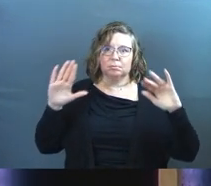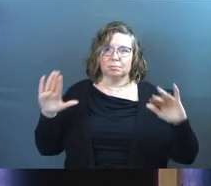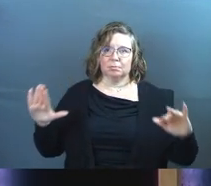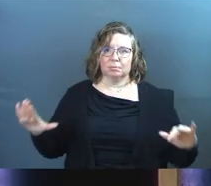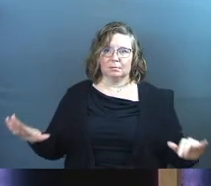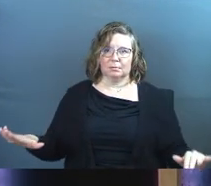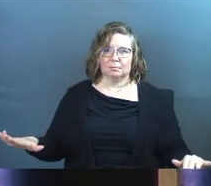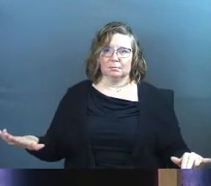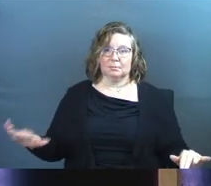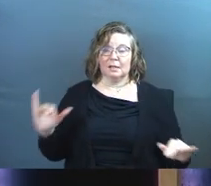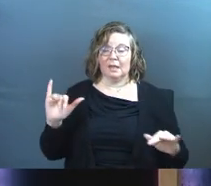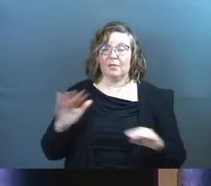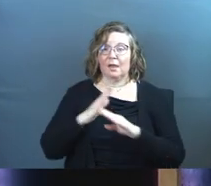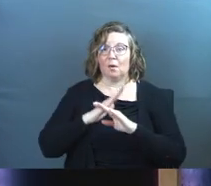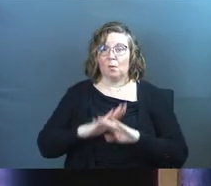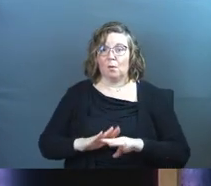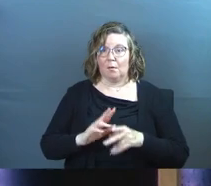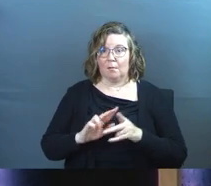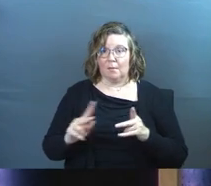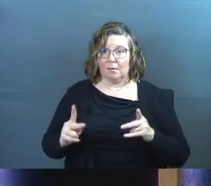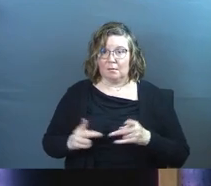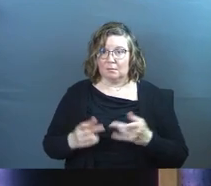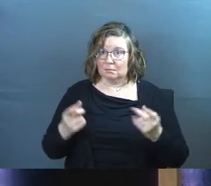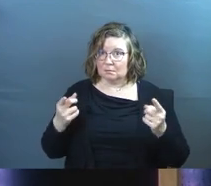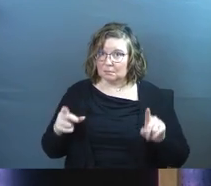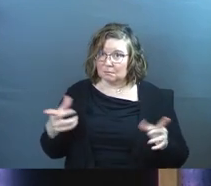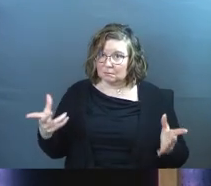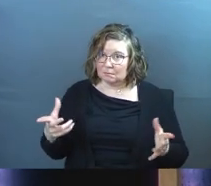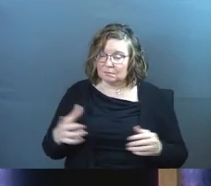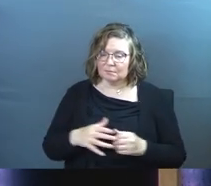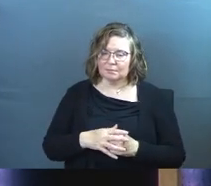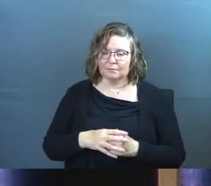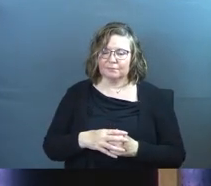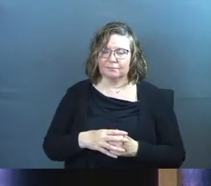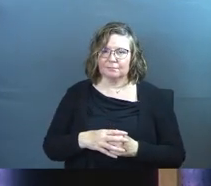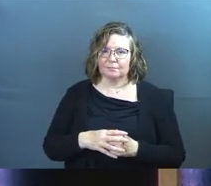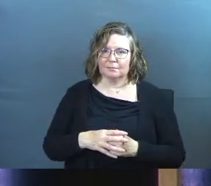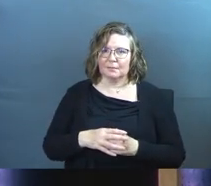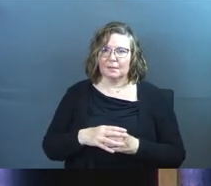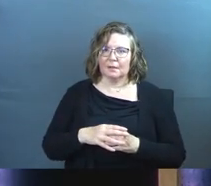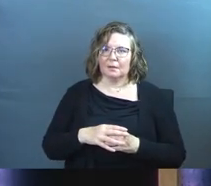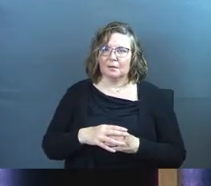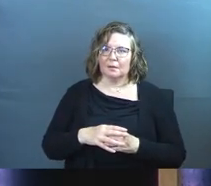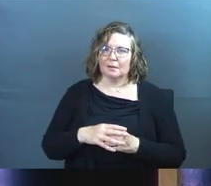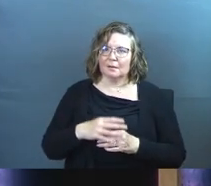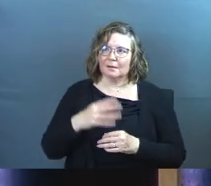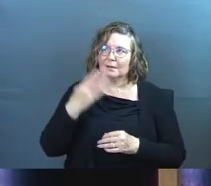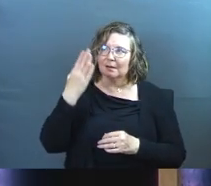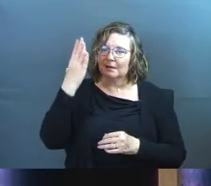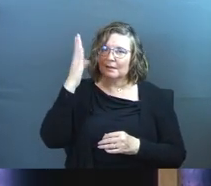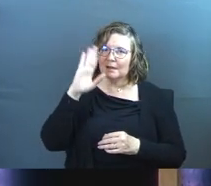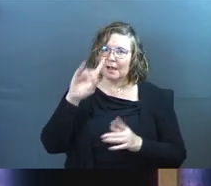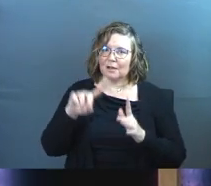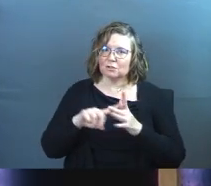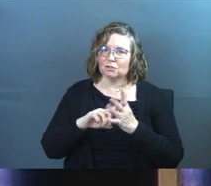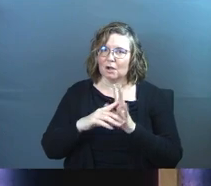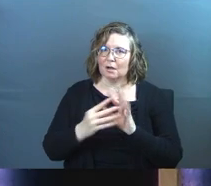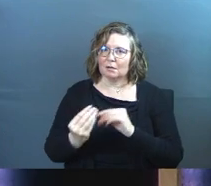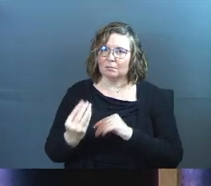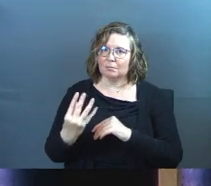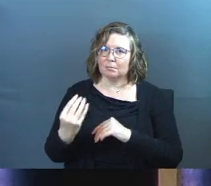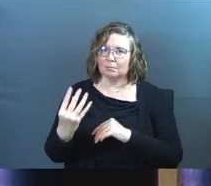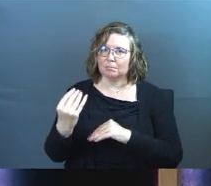And in that quiet place, the still small voice of God started to get big.